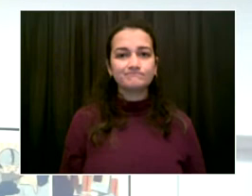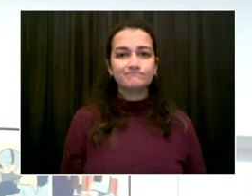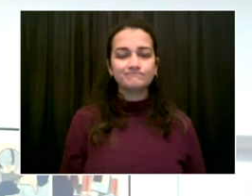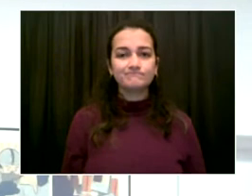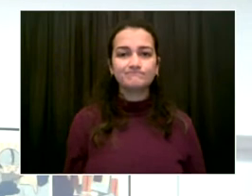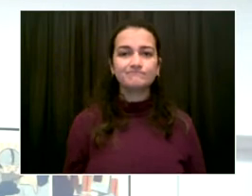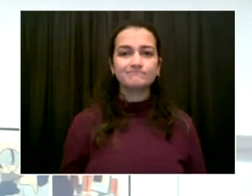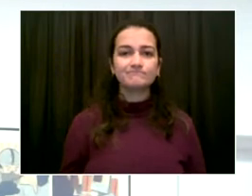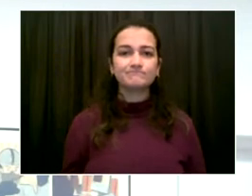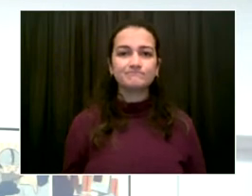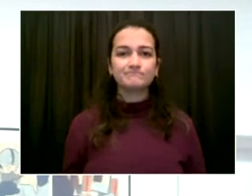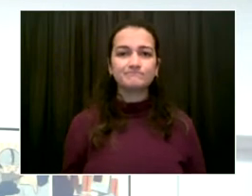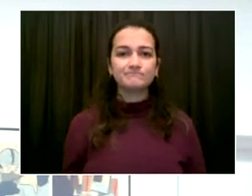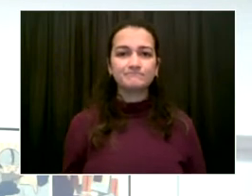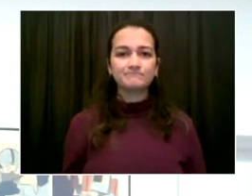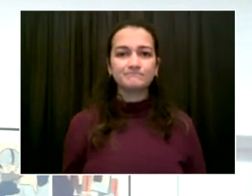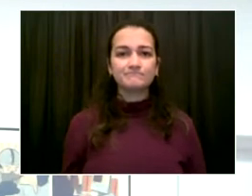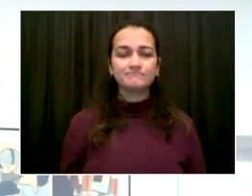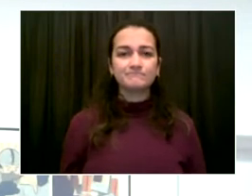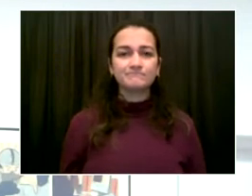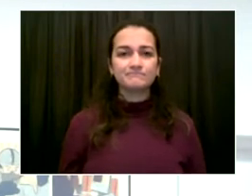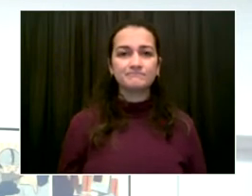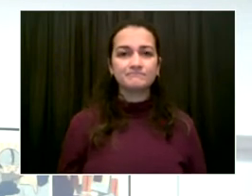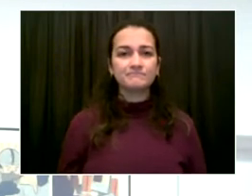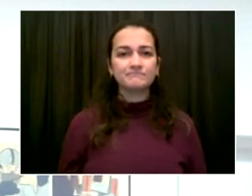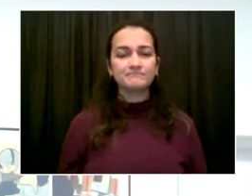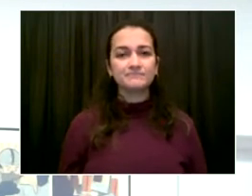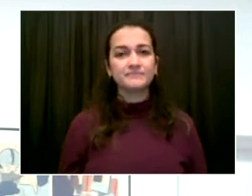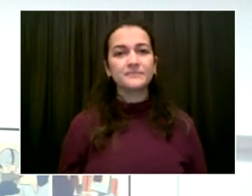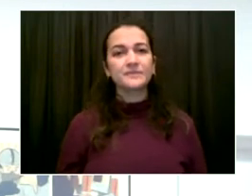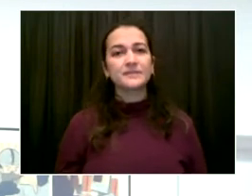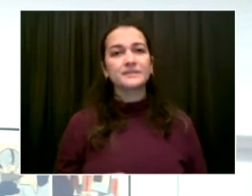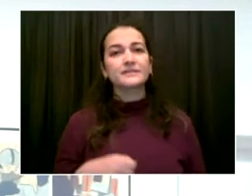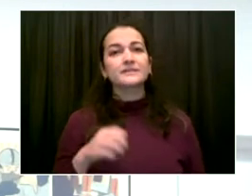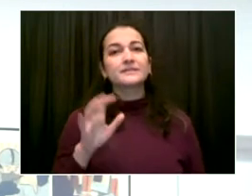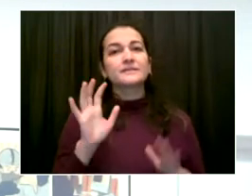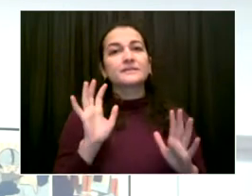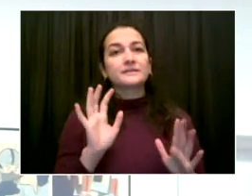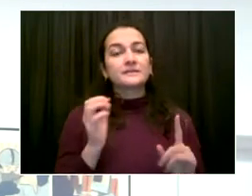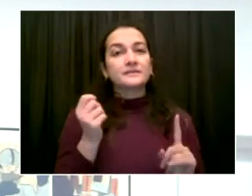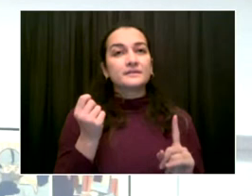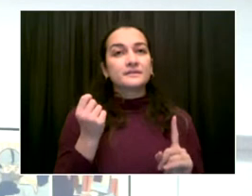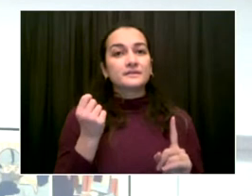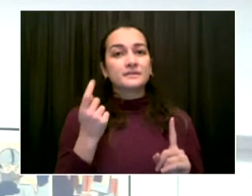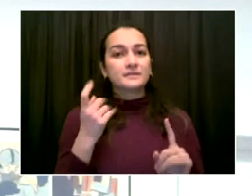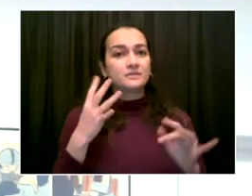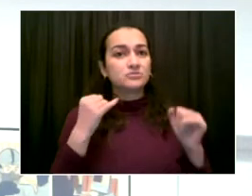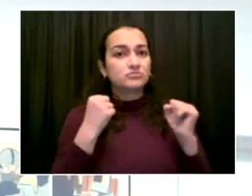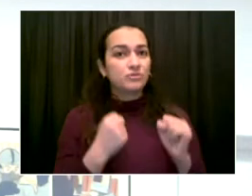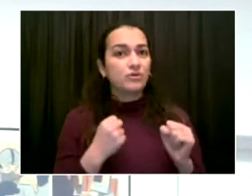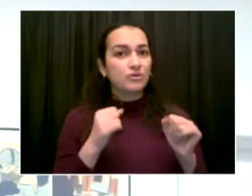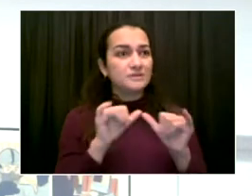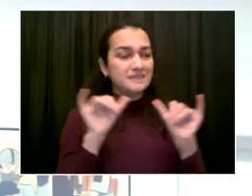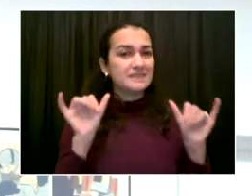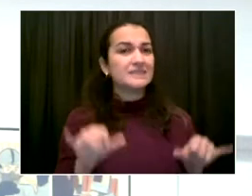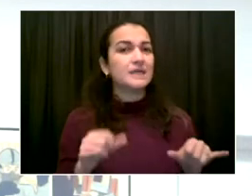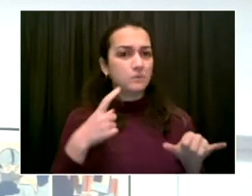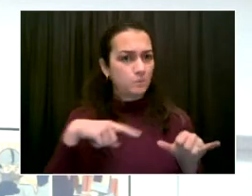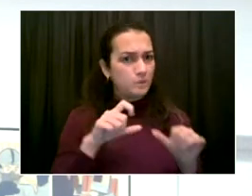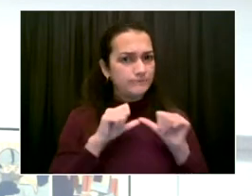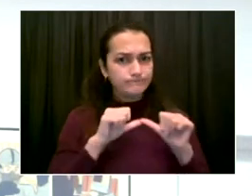surveillance system for variants in New York City. We built it up over the last several months and we are now